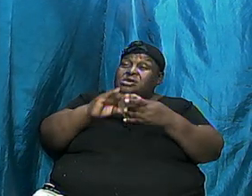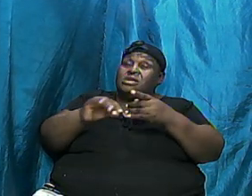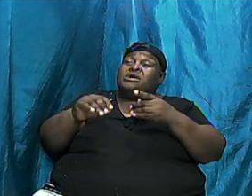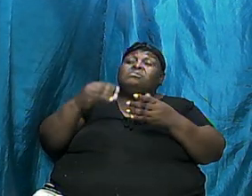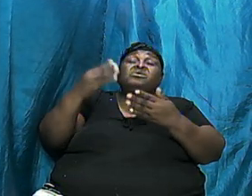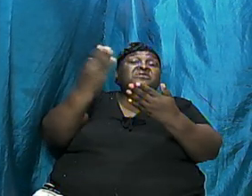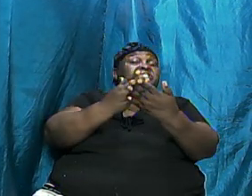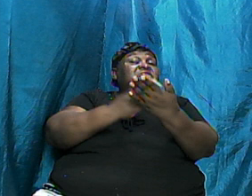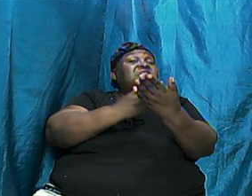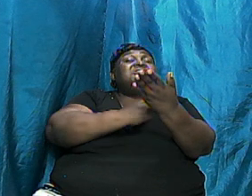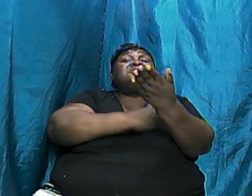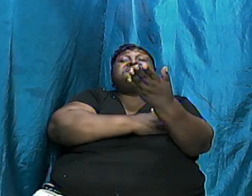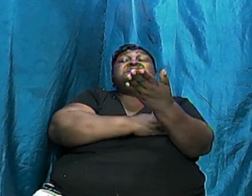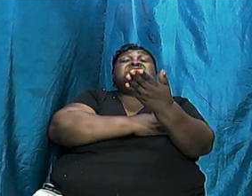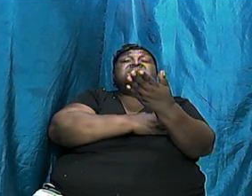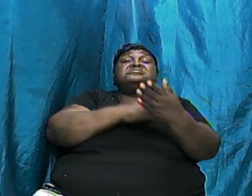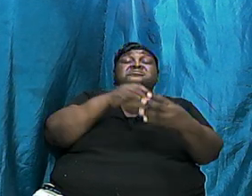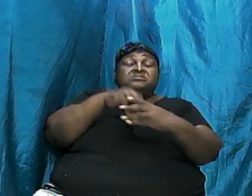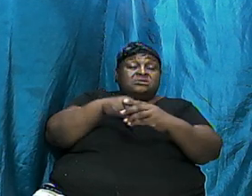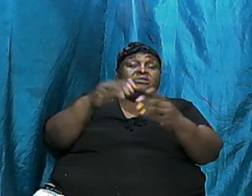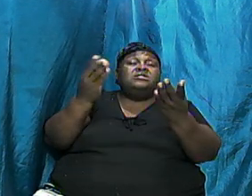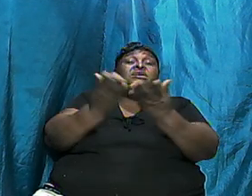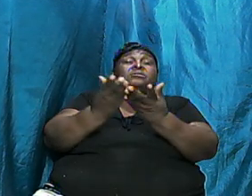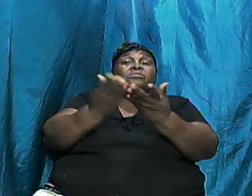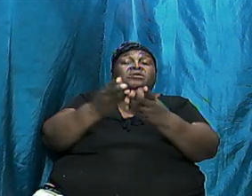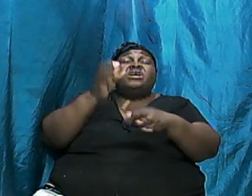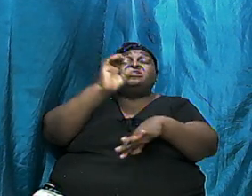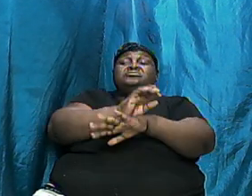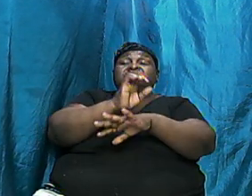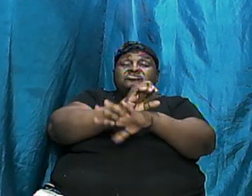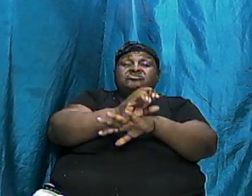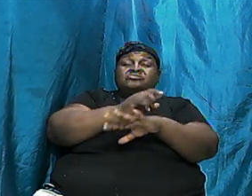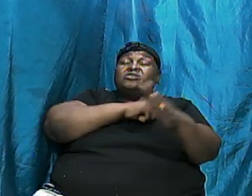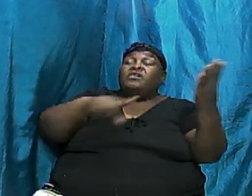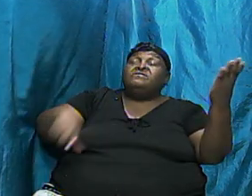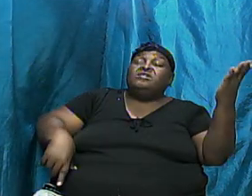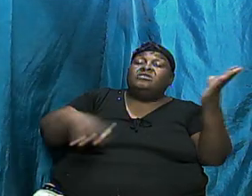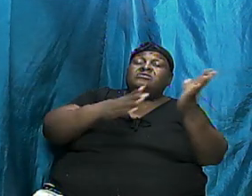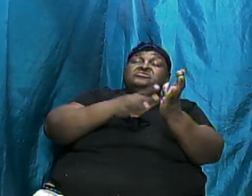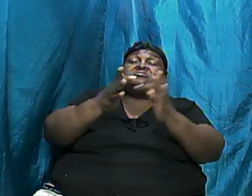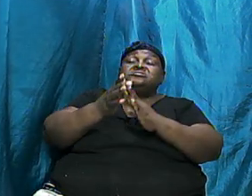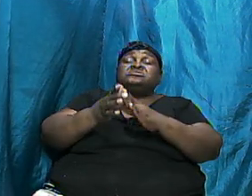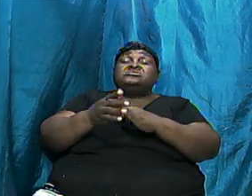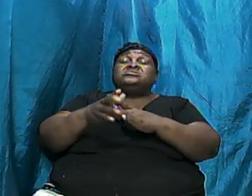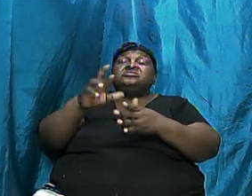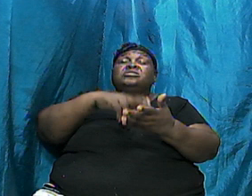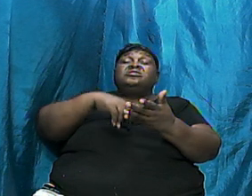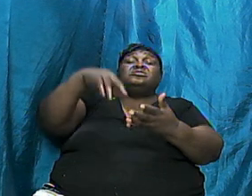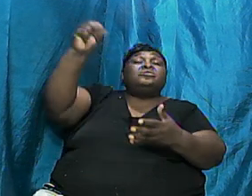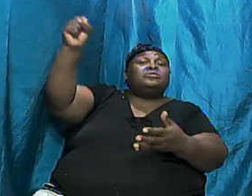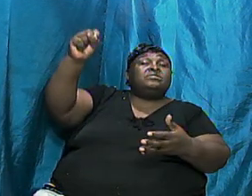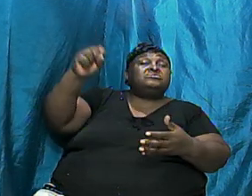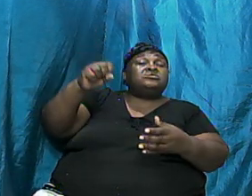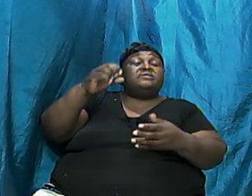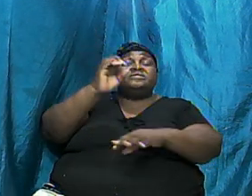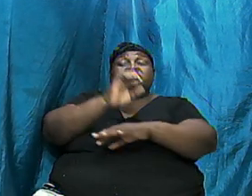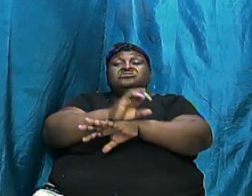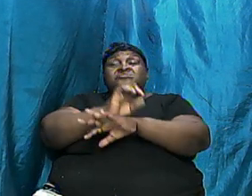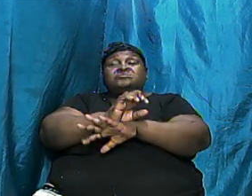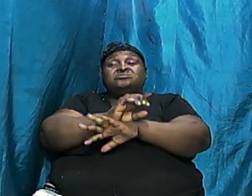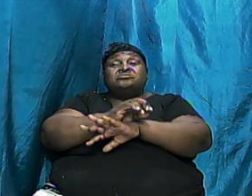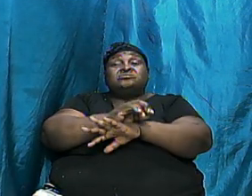throughout the book. And the church of the Lord Jesus Christ, the rapture of the church was